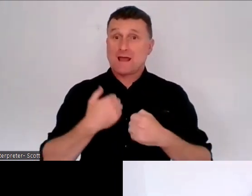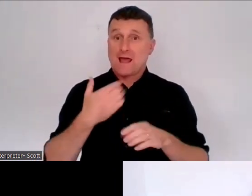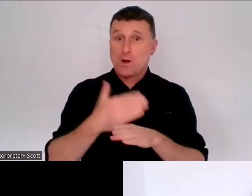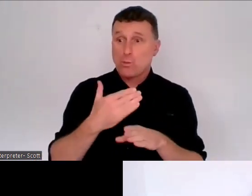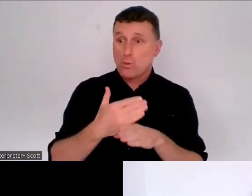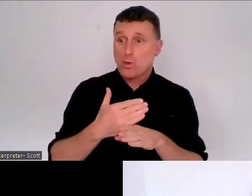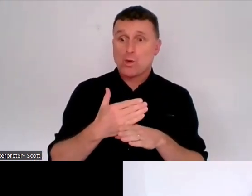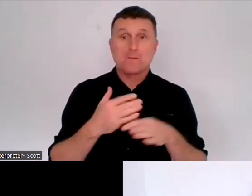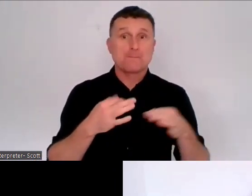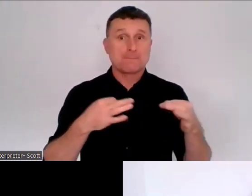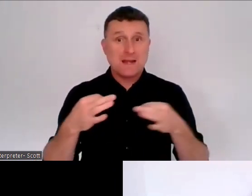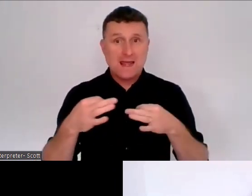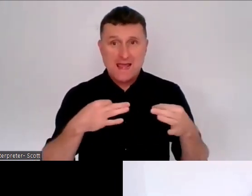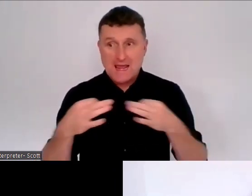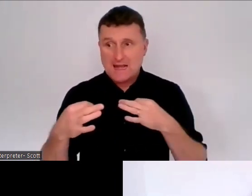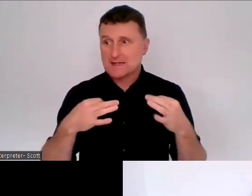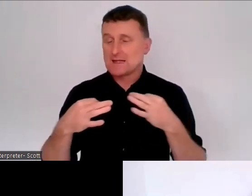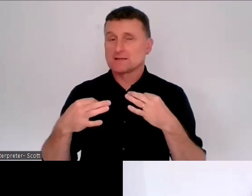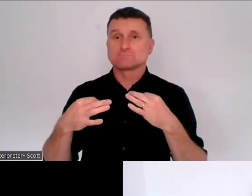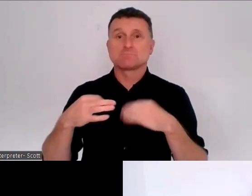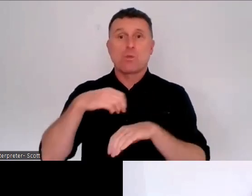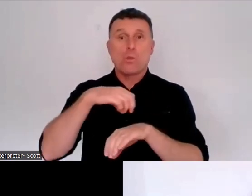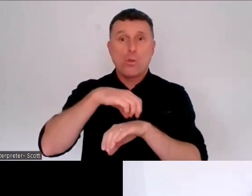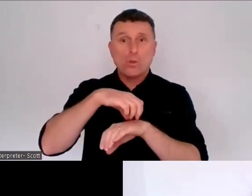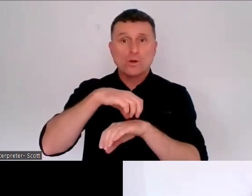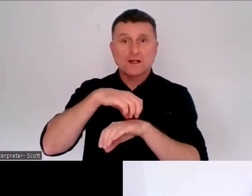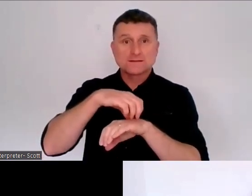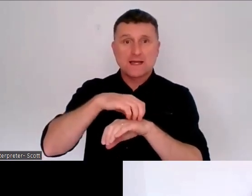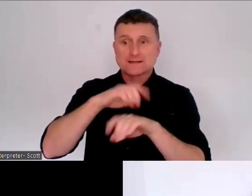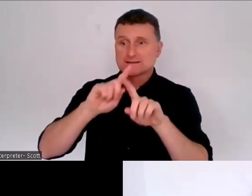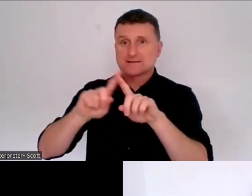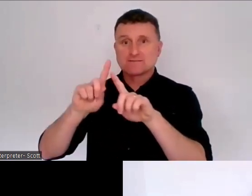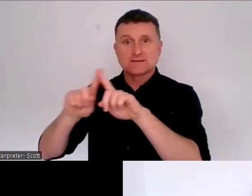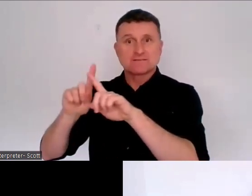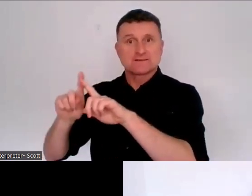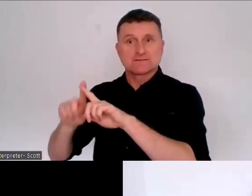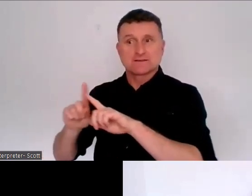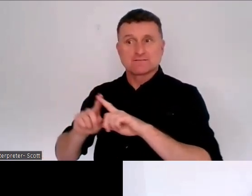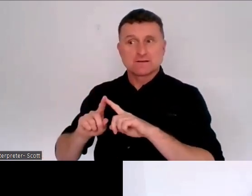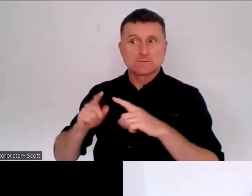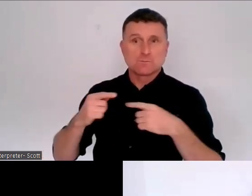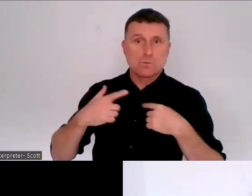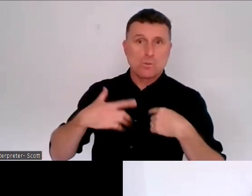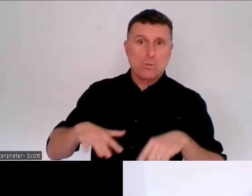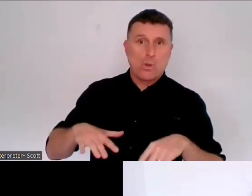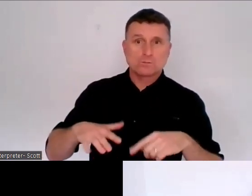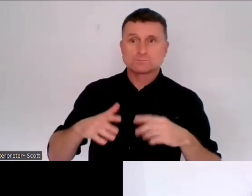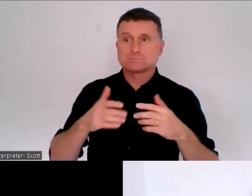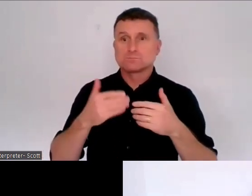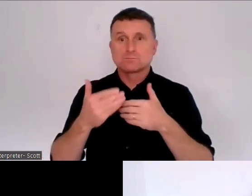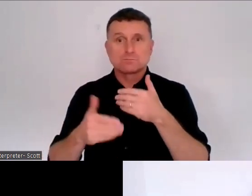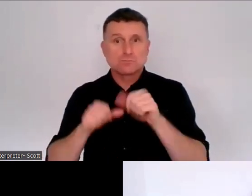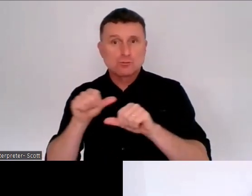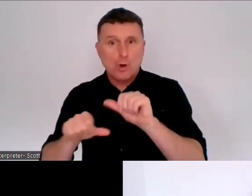about how we can make our engagement process as accessible and as easy to engage with as possible.